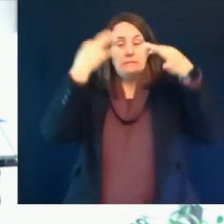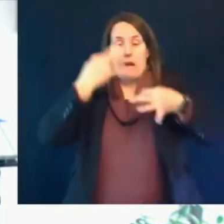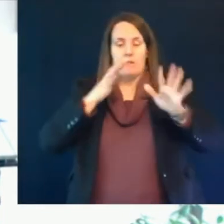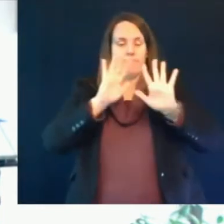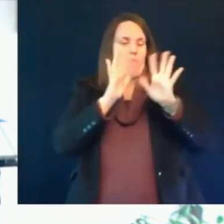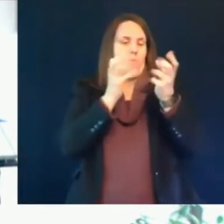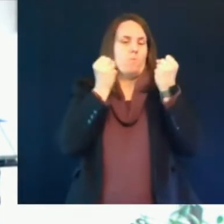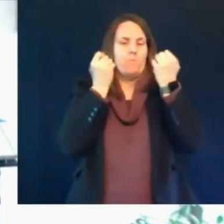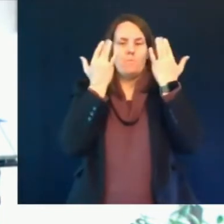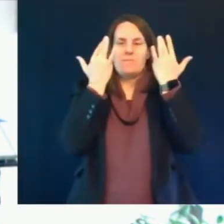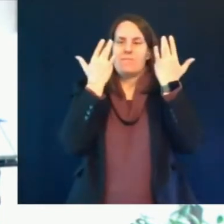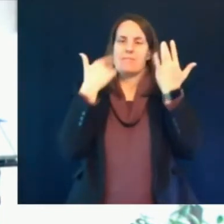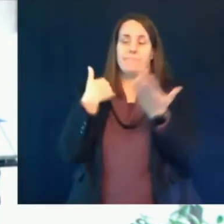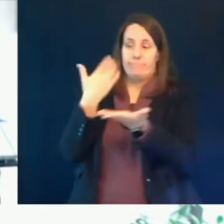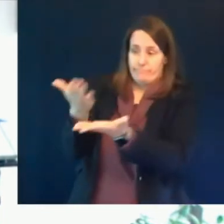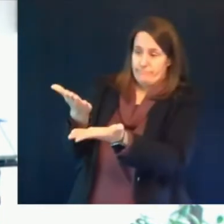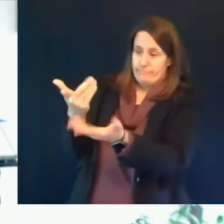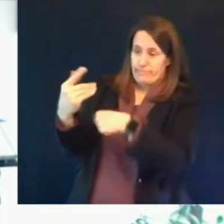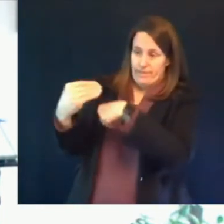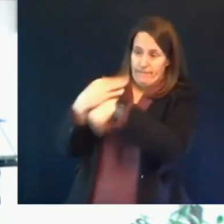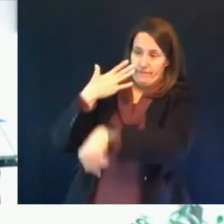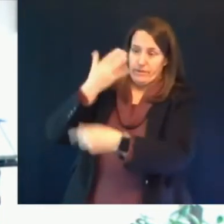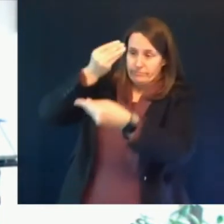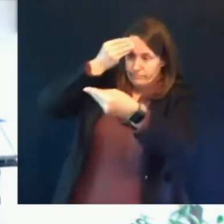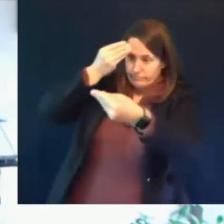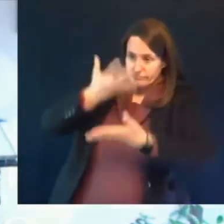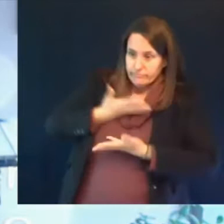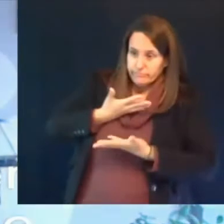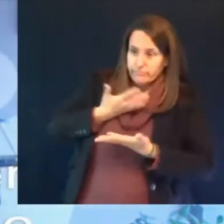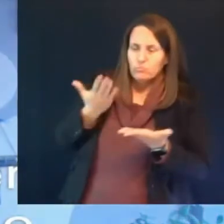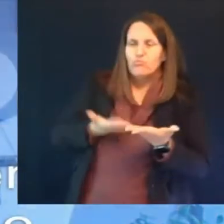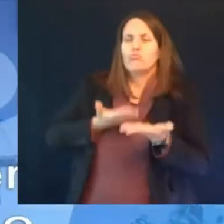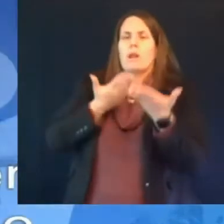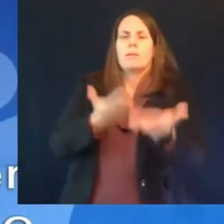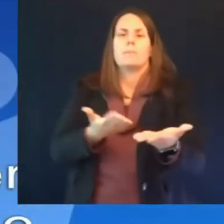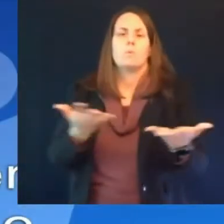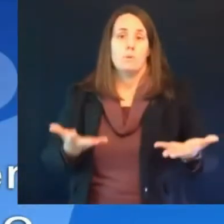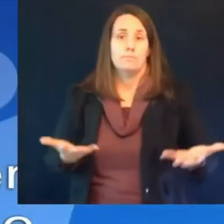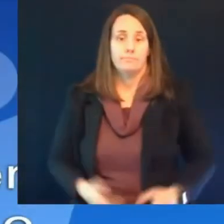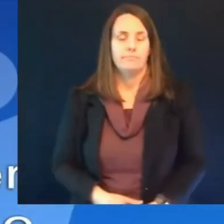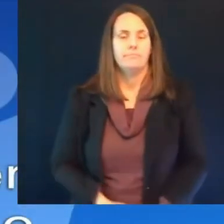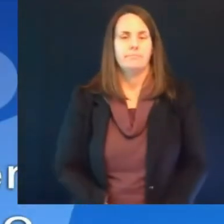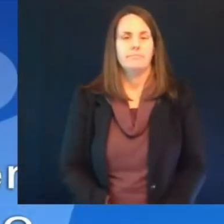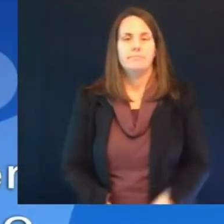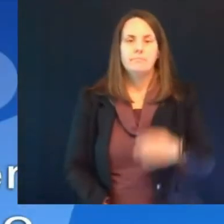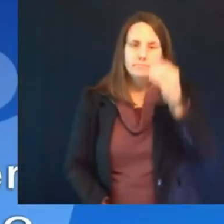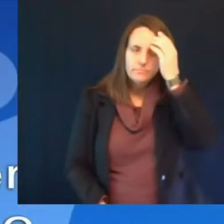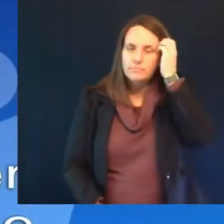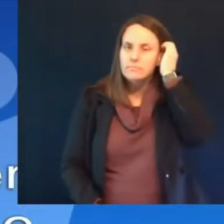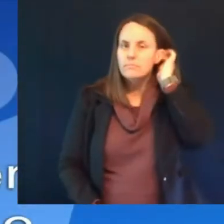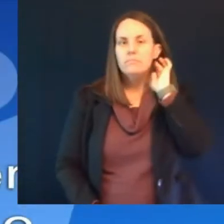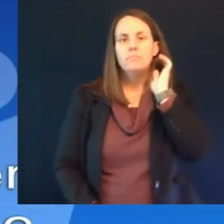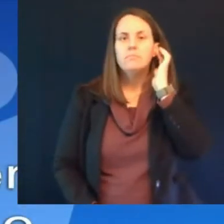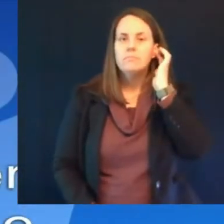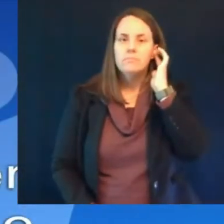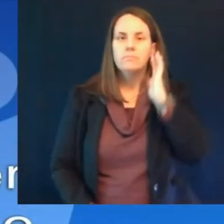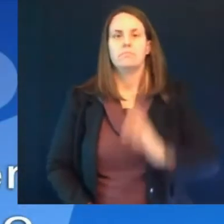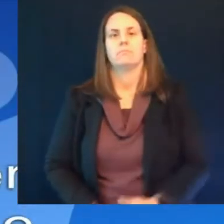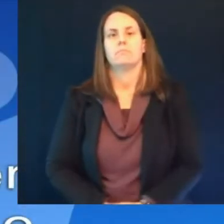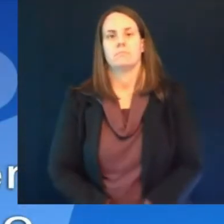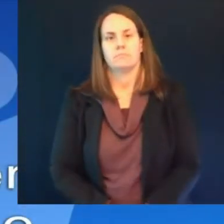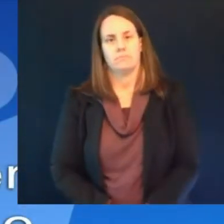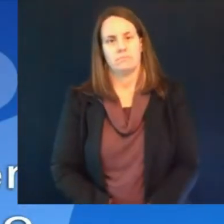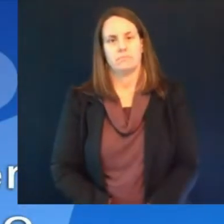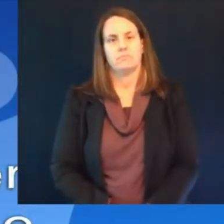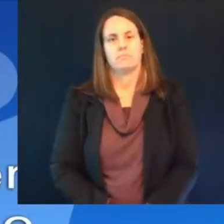for the public health thank you madeline now to heather poltrock from wsaw tv in wausau heather